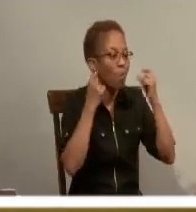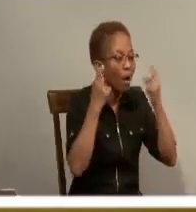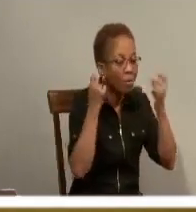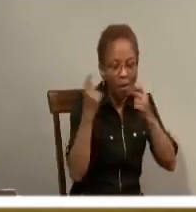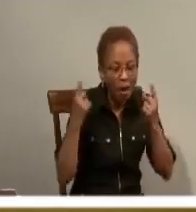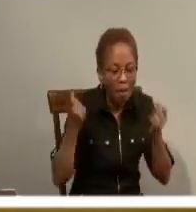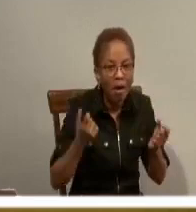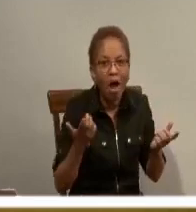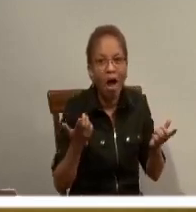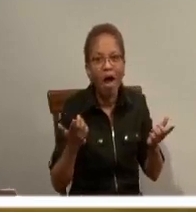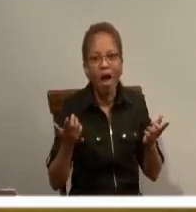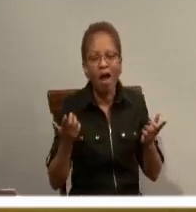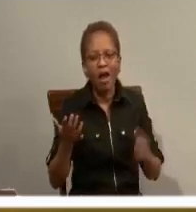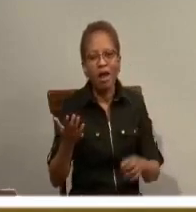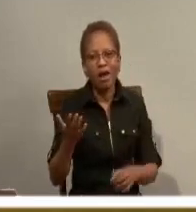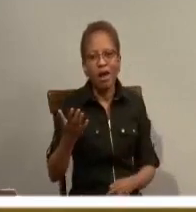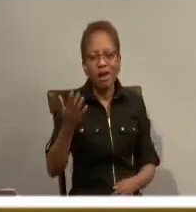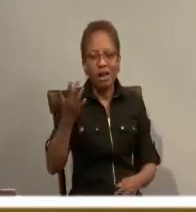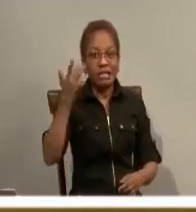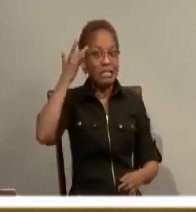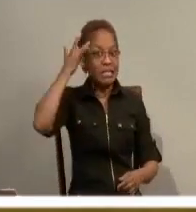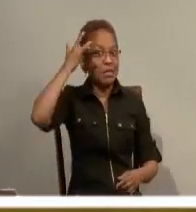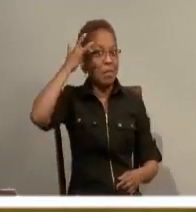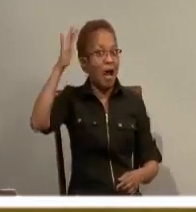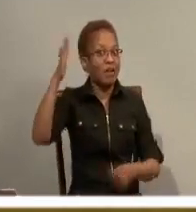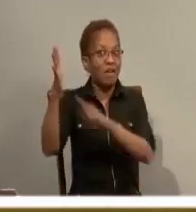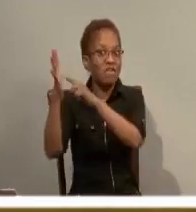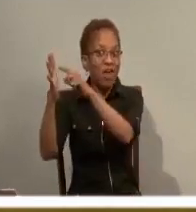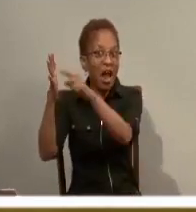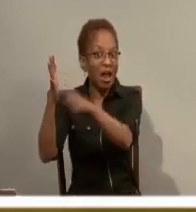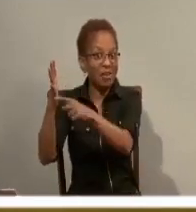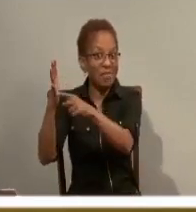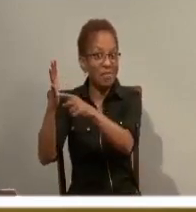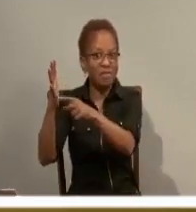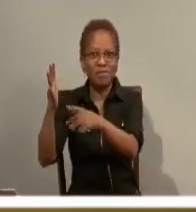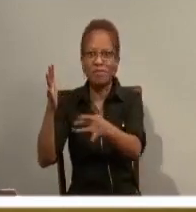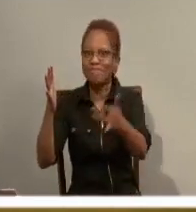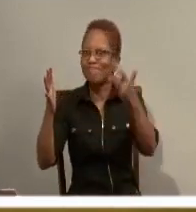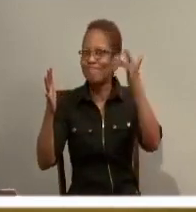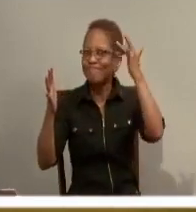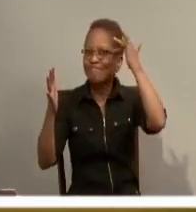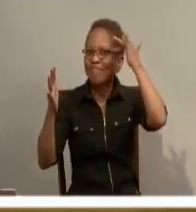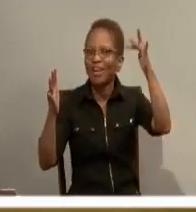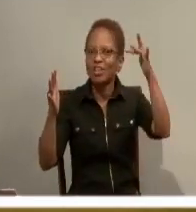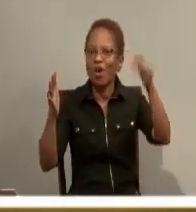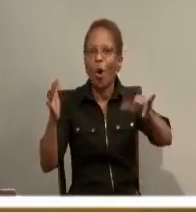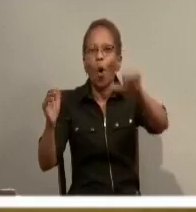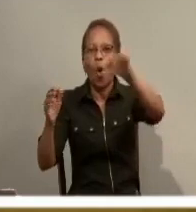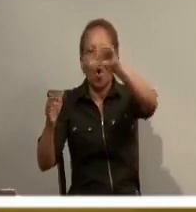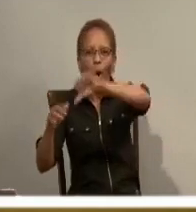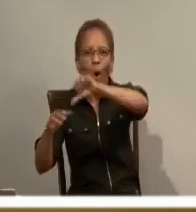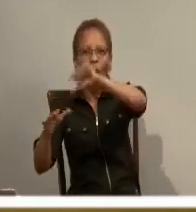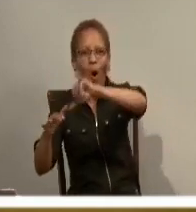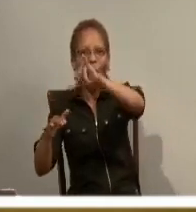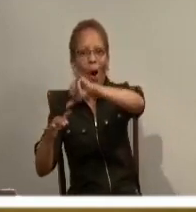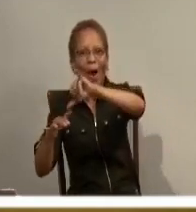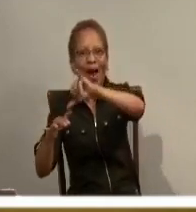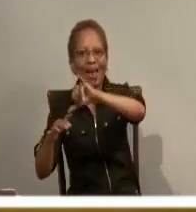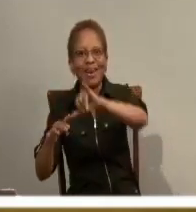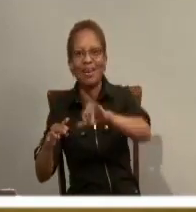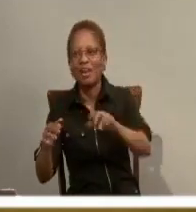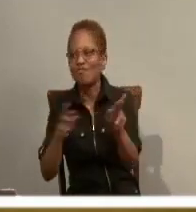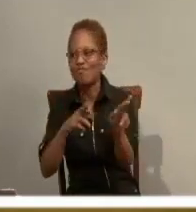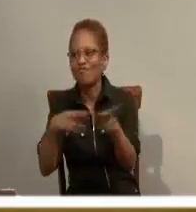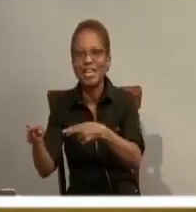And the smart ones have had all their preparation already made. And the foolish ones have no preparation